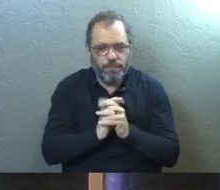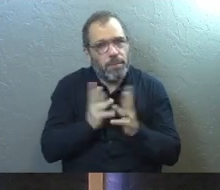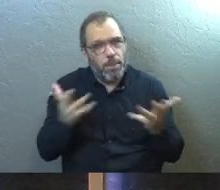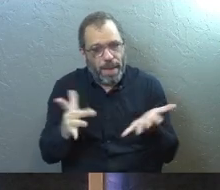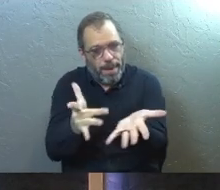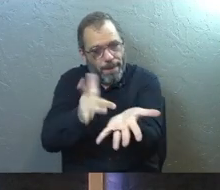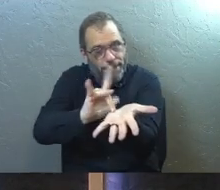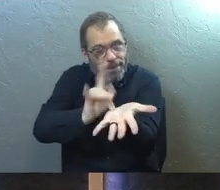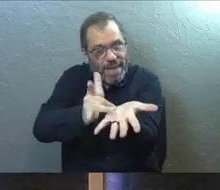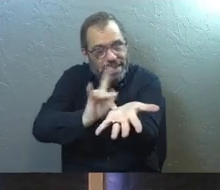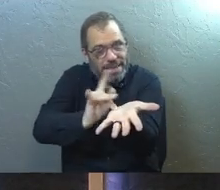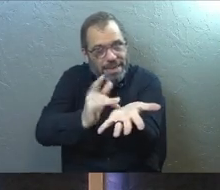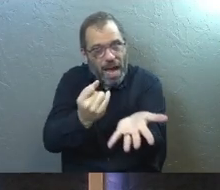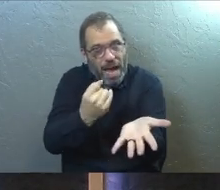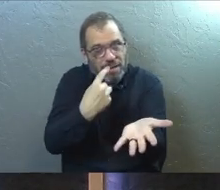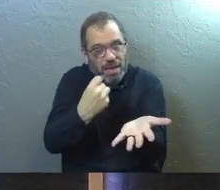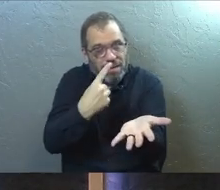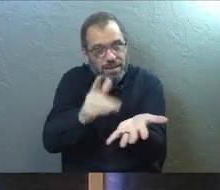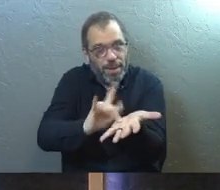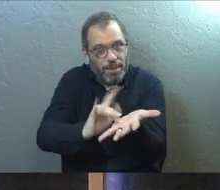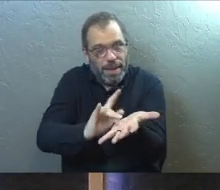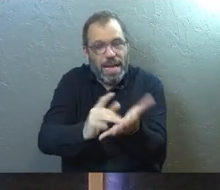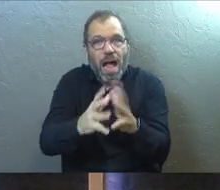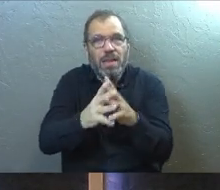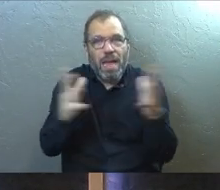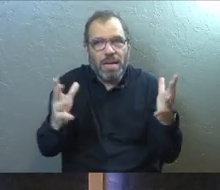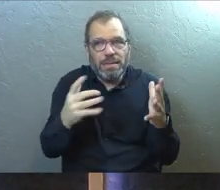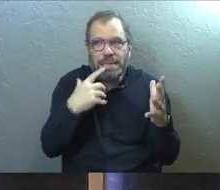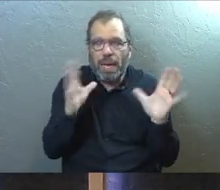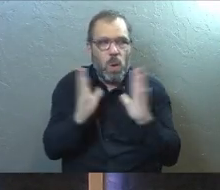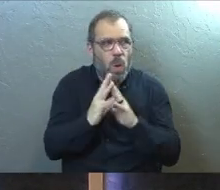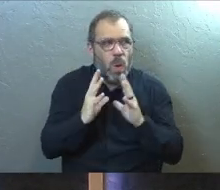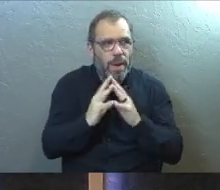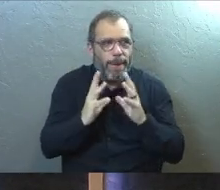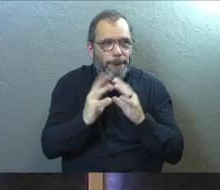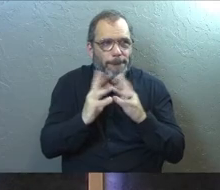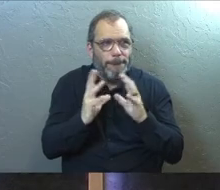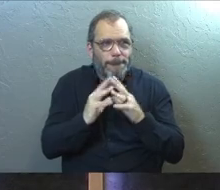Maybe medication. Lots of things you could say here.